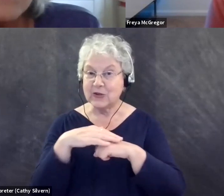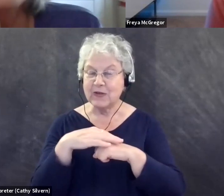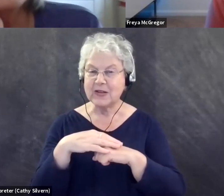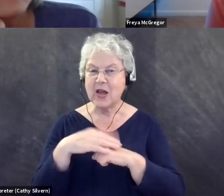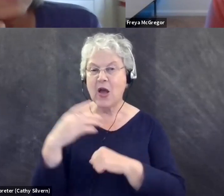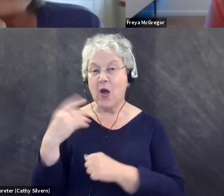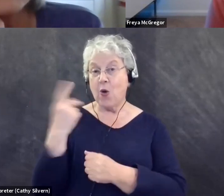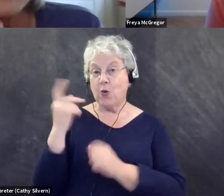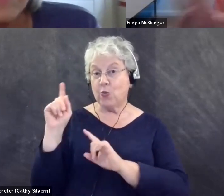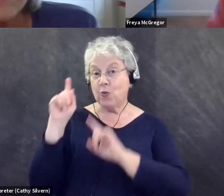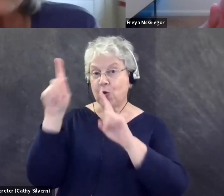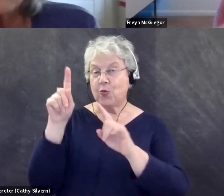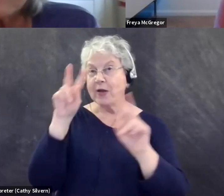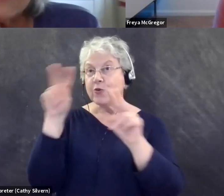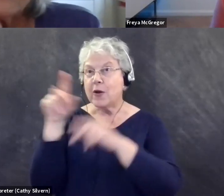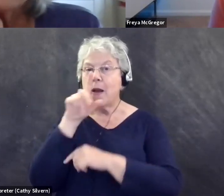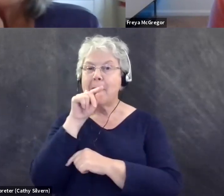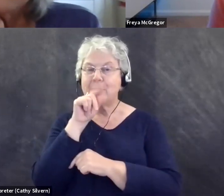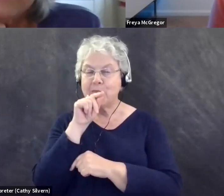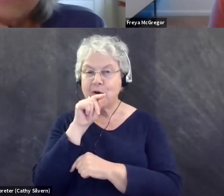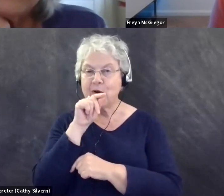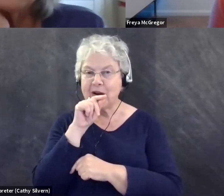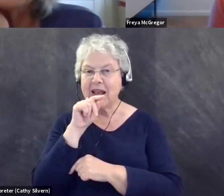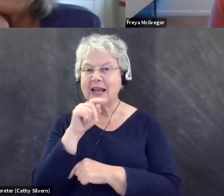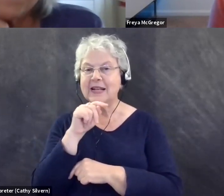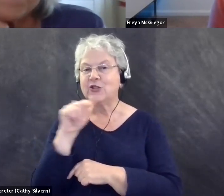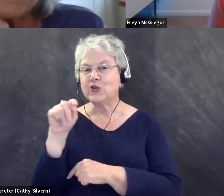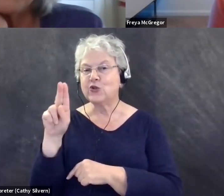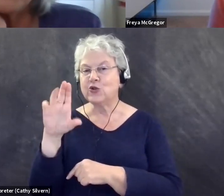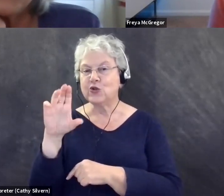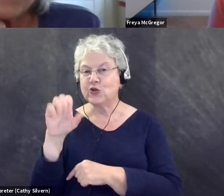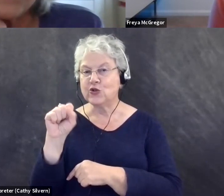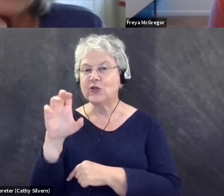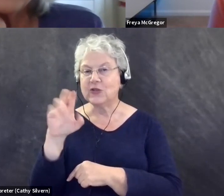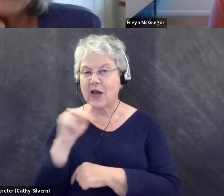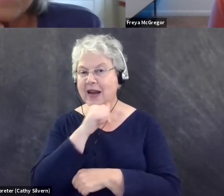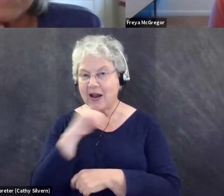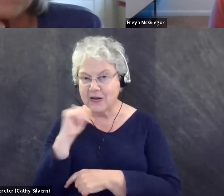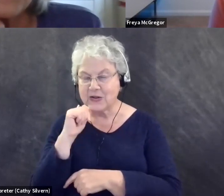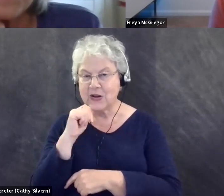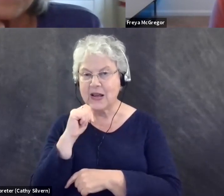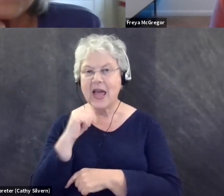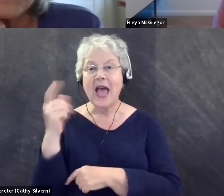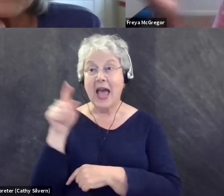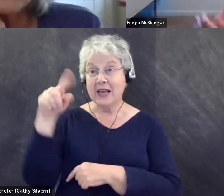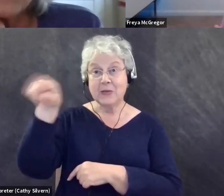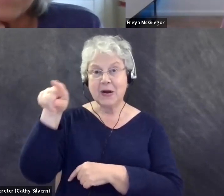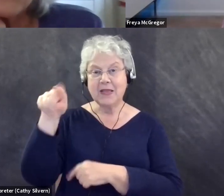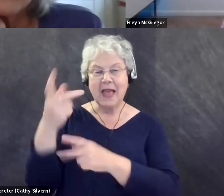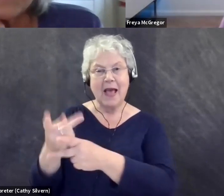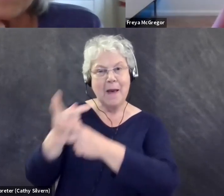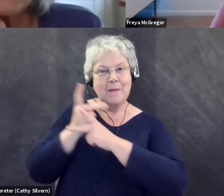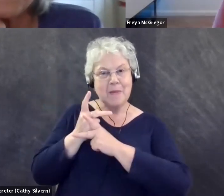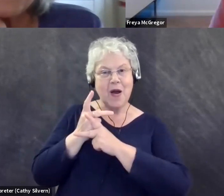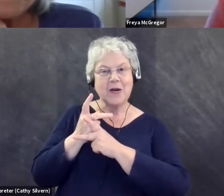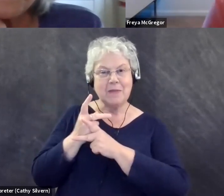Tucson and, um, someone, I have a dodgy knee and someone there lent me their manual wheelchair that they're, um, that they're, they had a spare